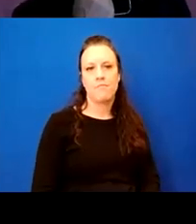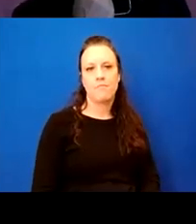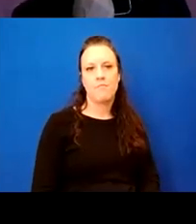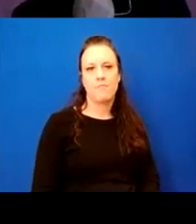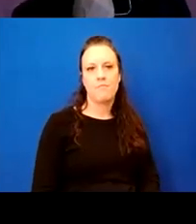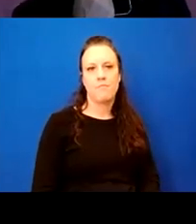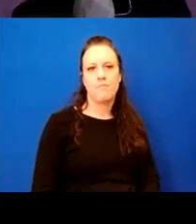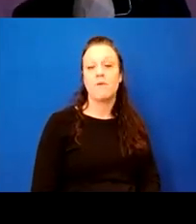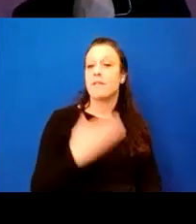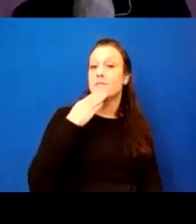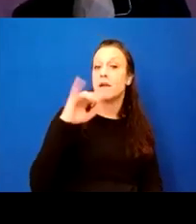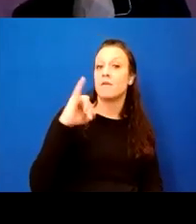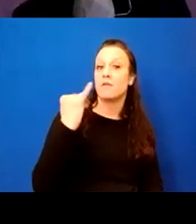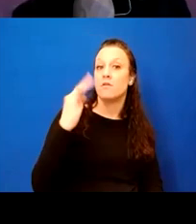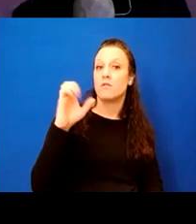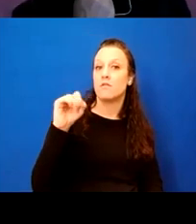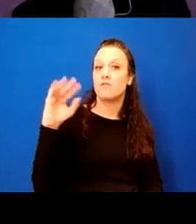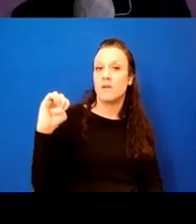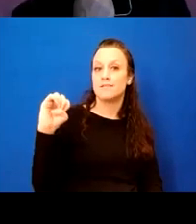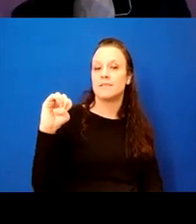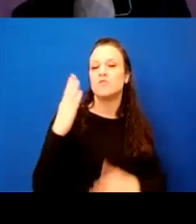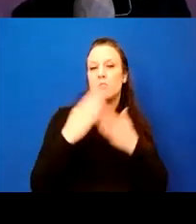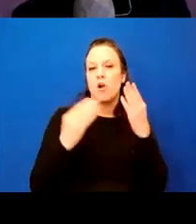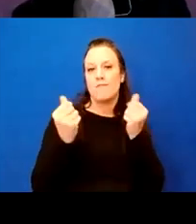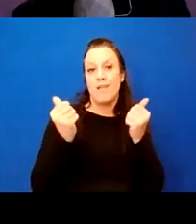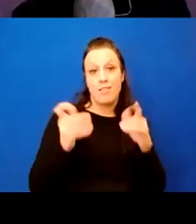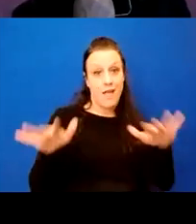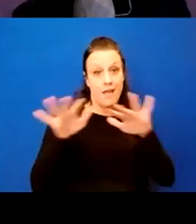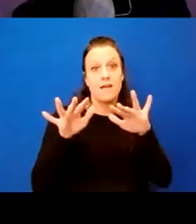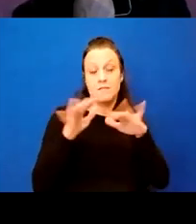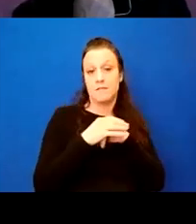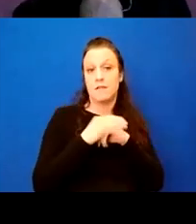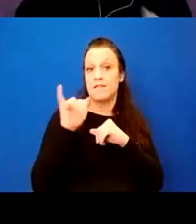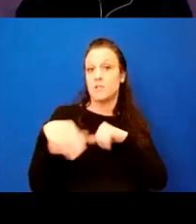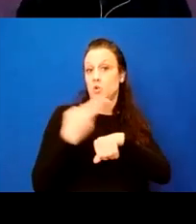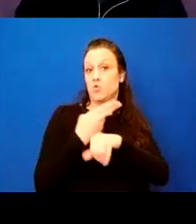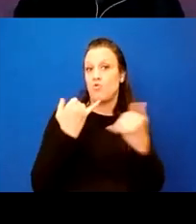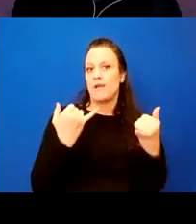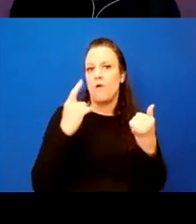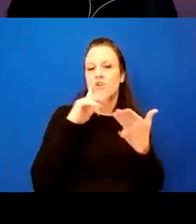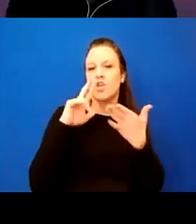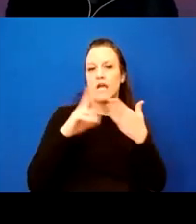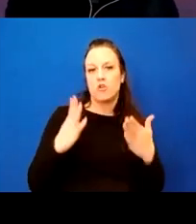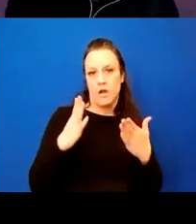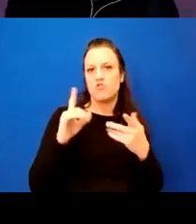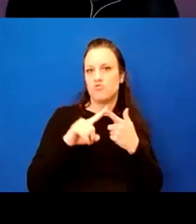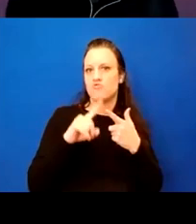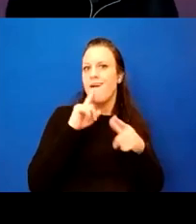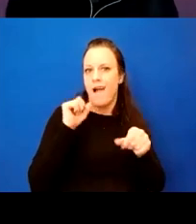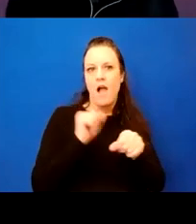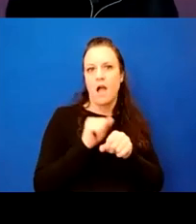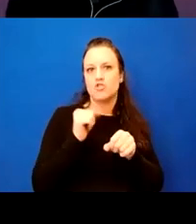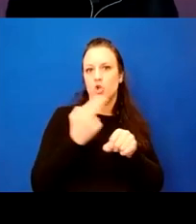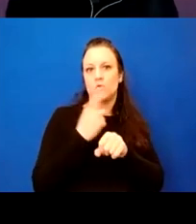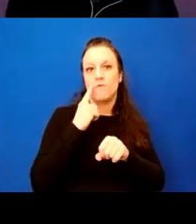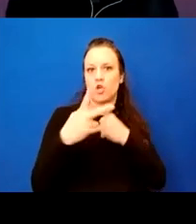Thank you, Jesse. So part of the, uh, land that is being utilized right now for the contractor to actually use